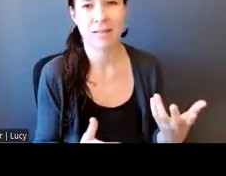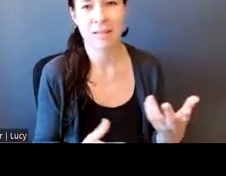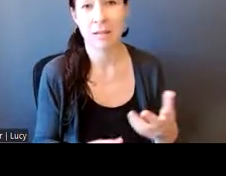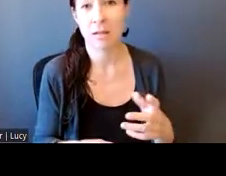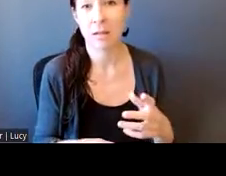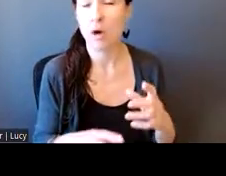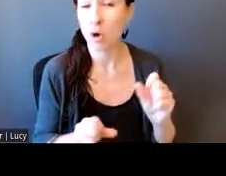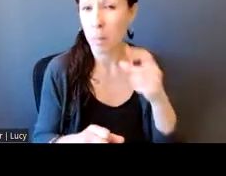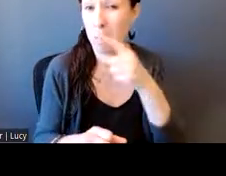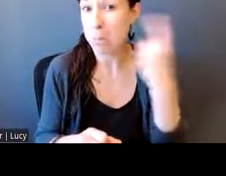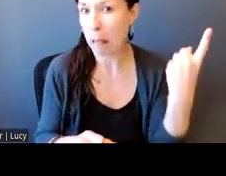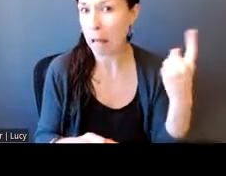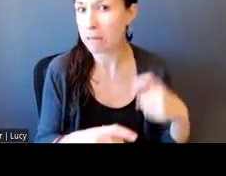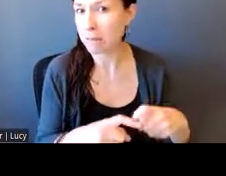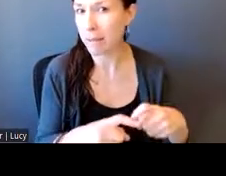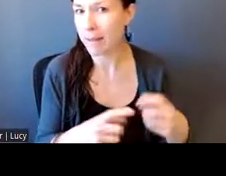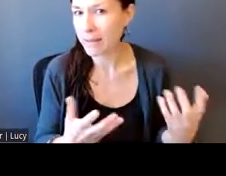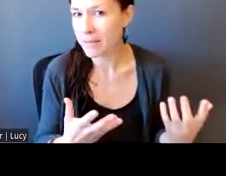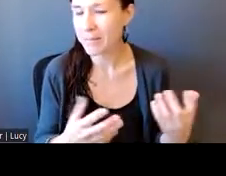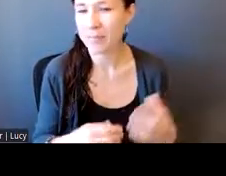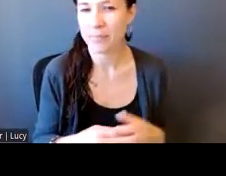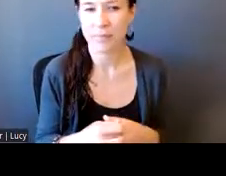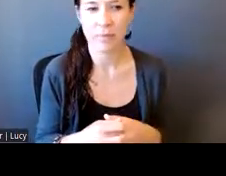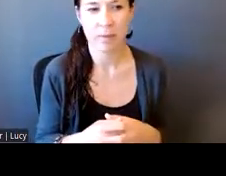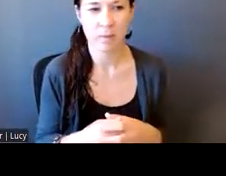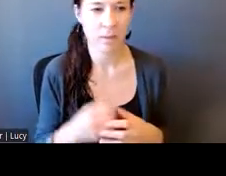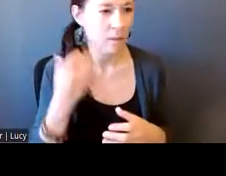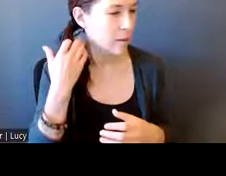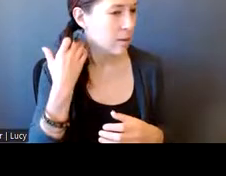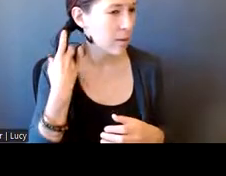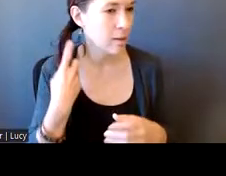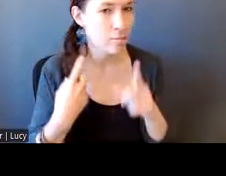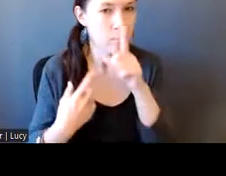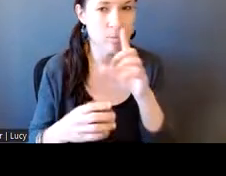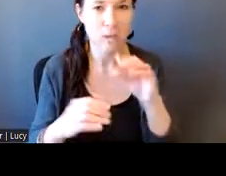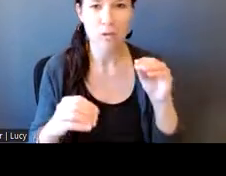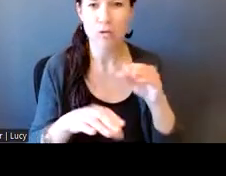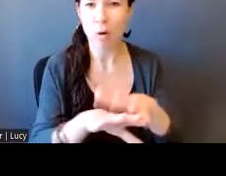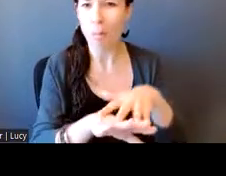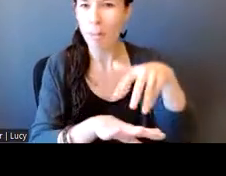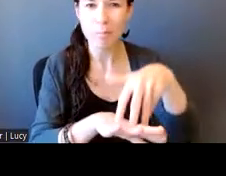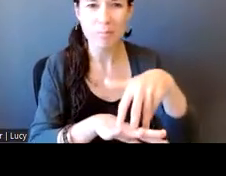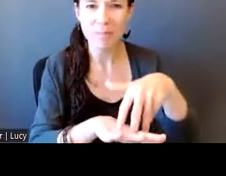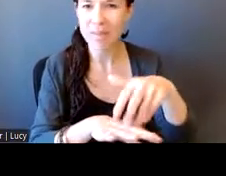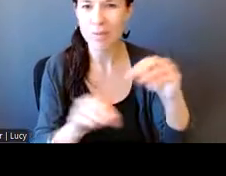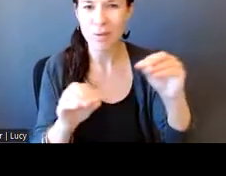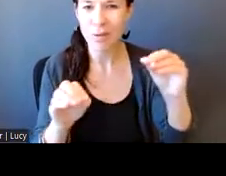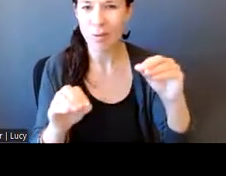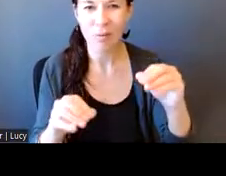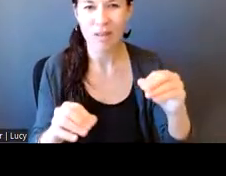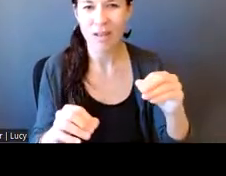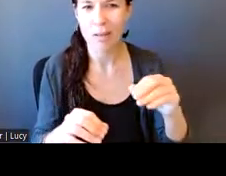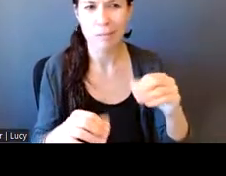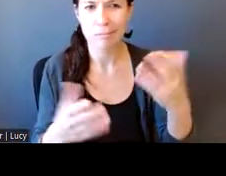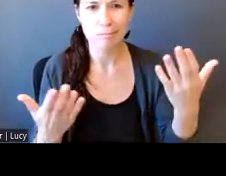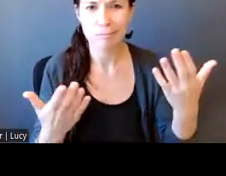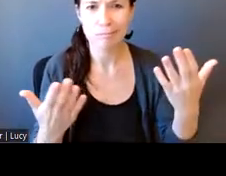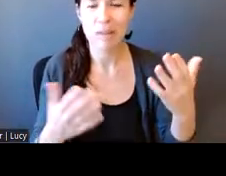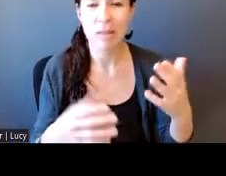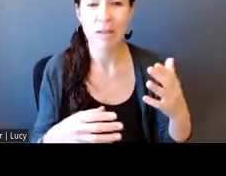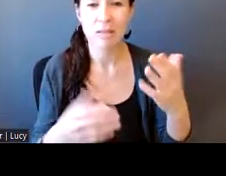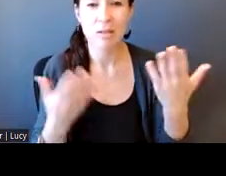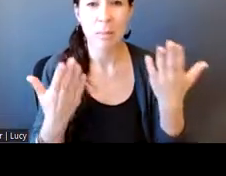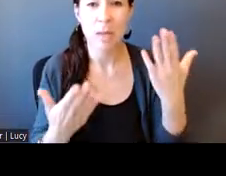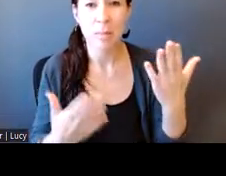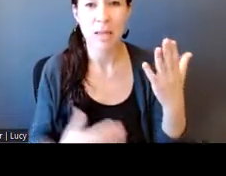Hispanic. But I do think since there is like no native American box here or something, there's probably a fair amount of Latinos that are